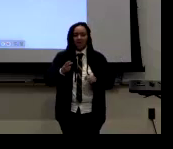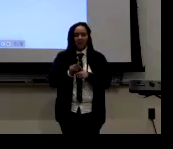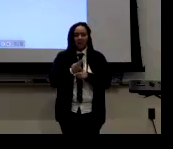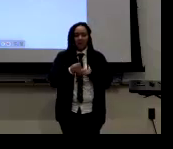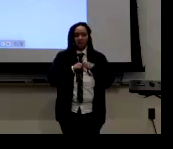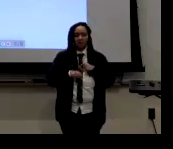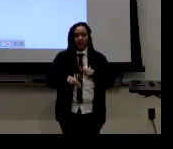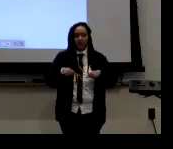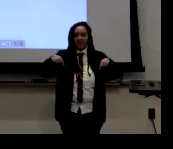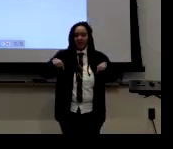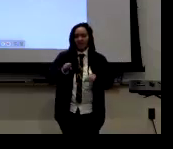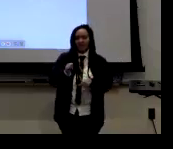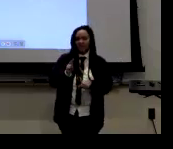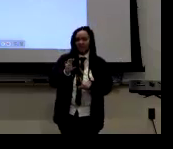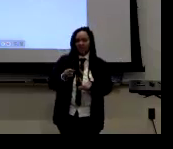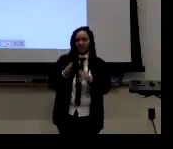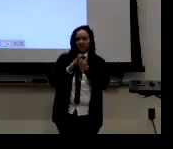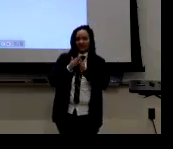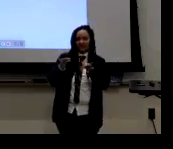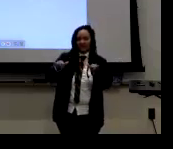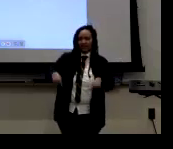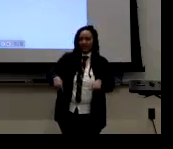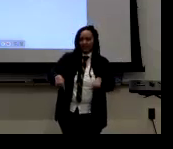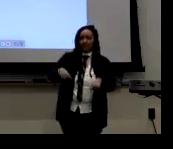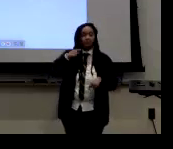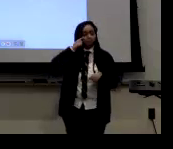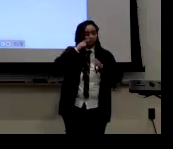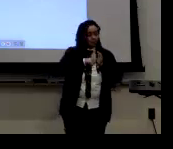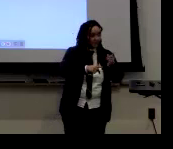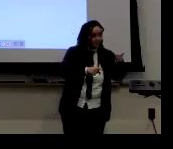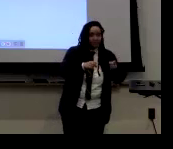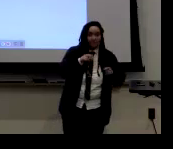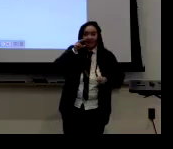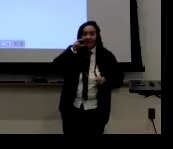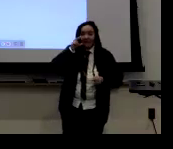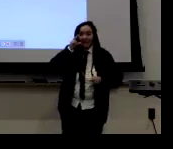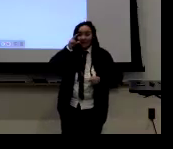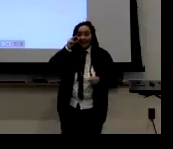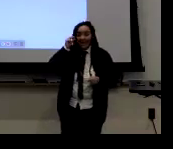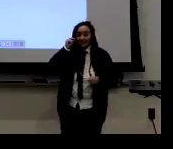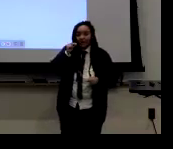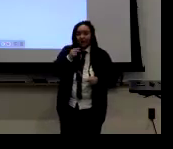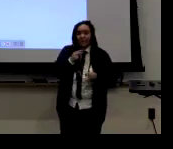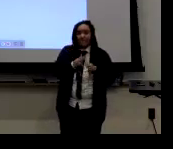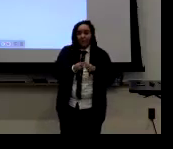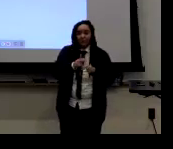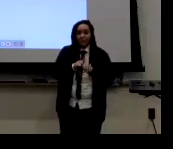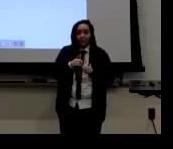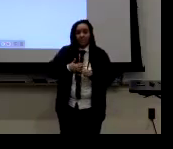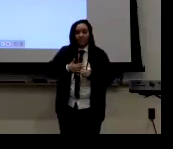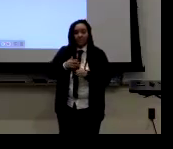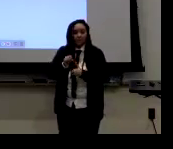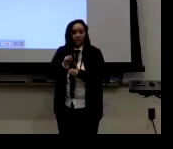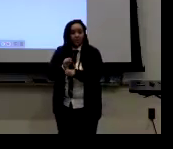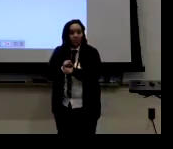to say is that I will wear a tie because here I feel like, um, in this city, uh, like compared, like Natasha